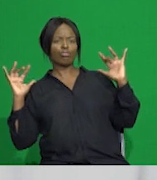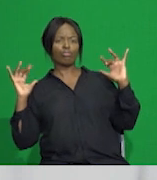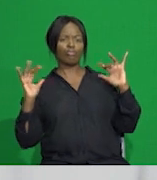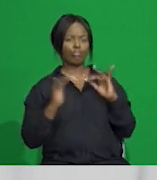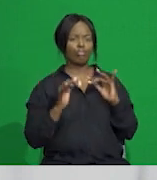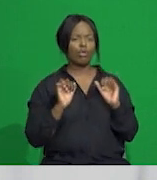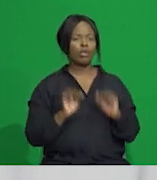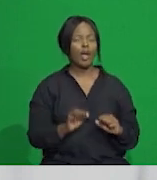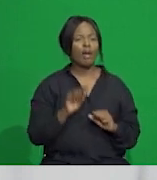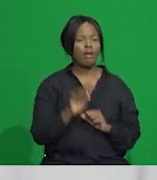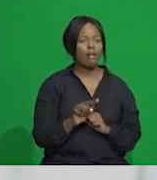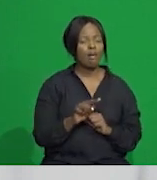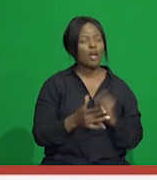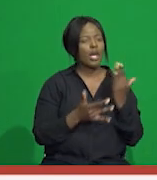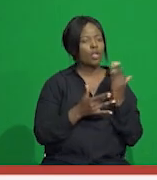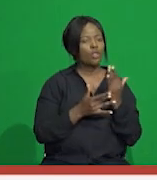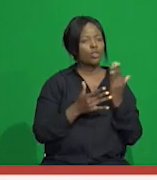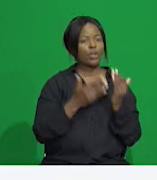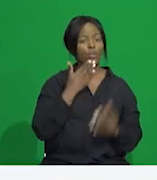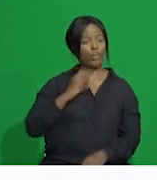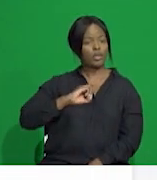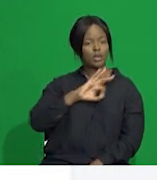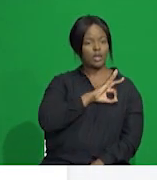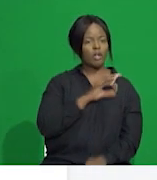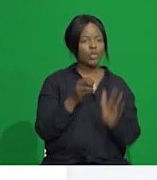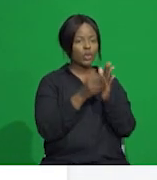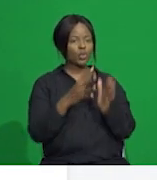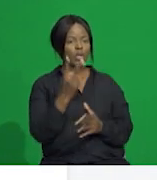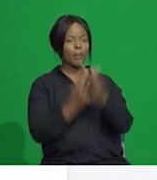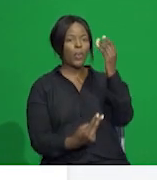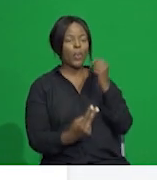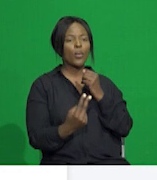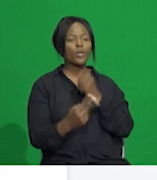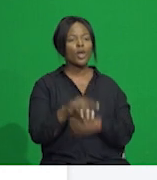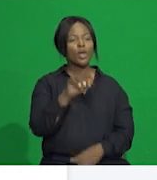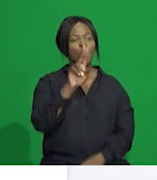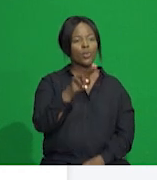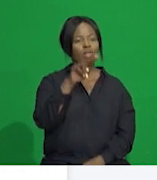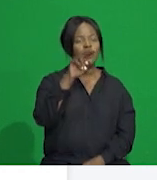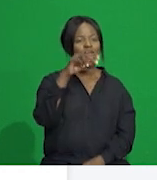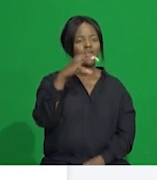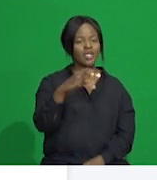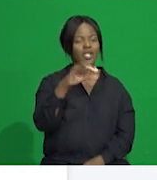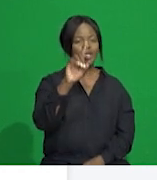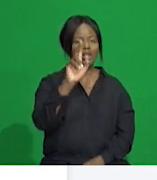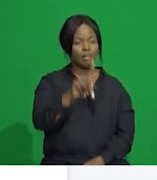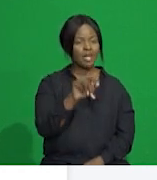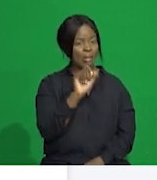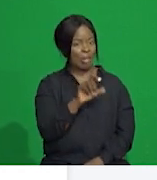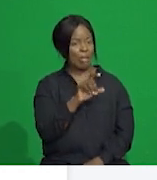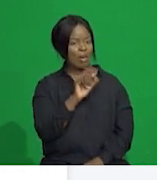teaching and learning resources for staff and students. Funded by the UCDP grant, the portal has recently